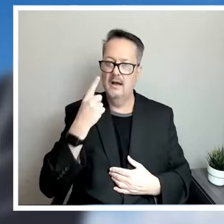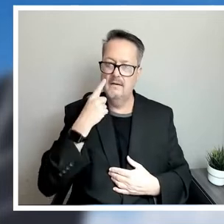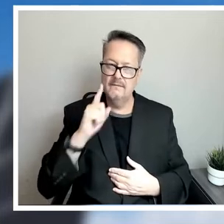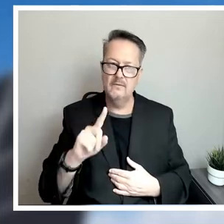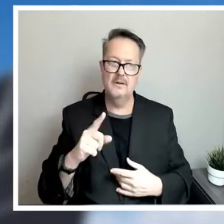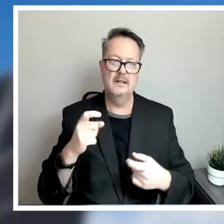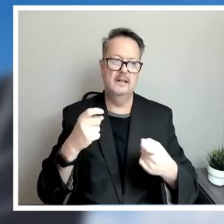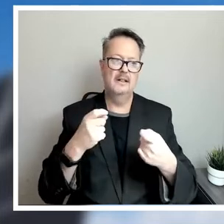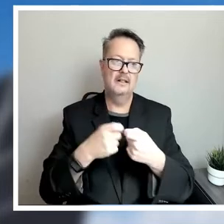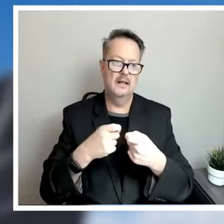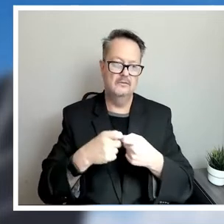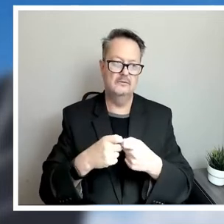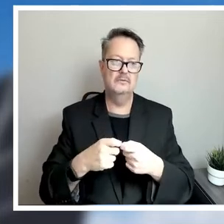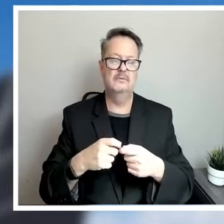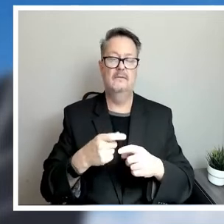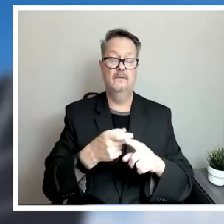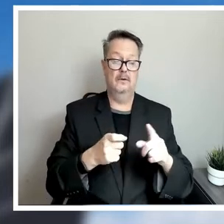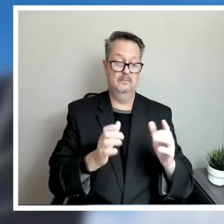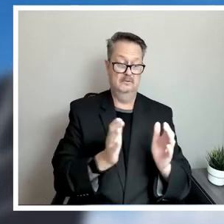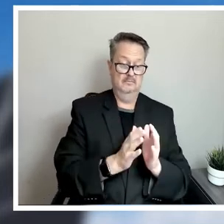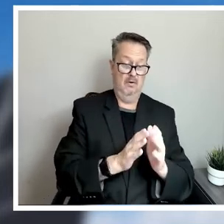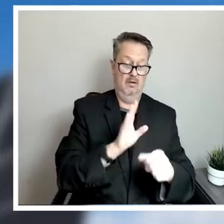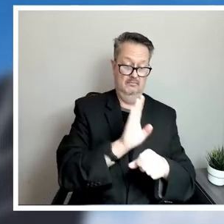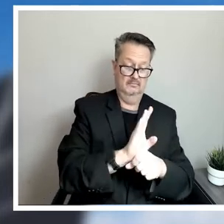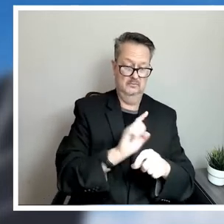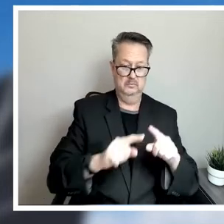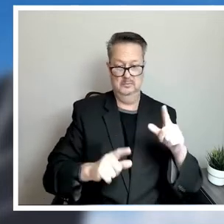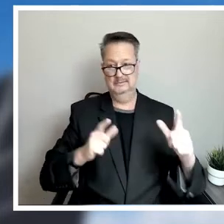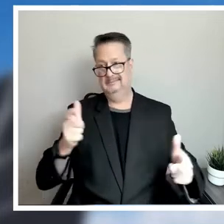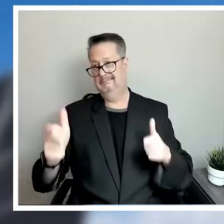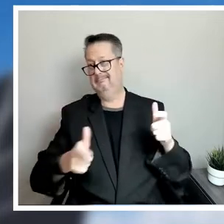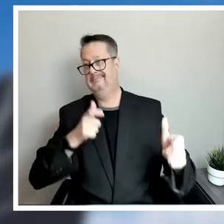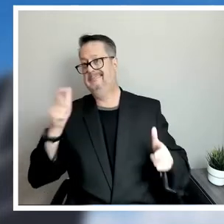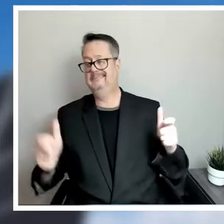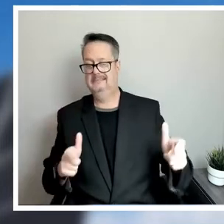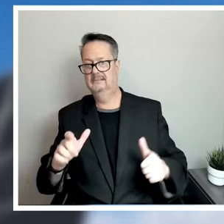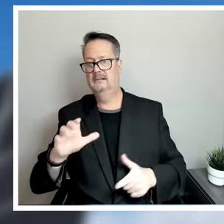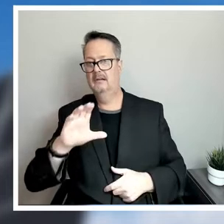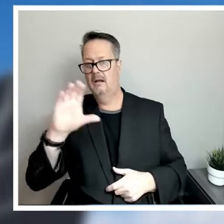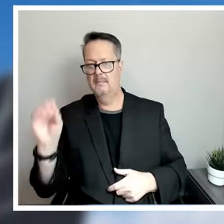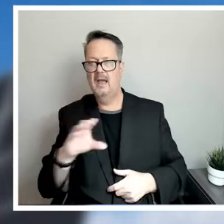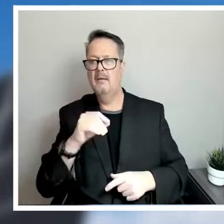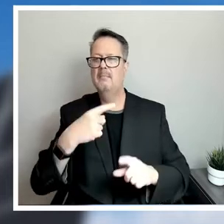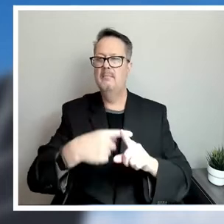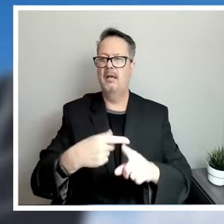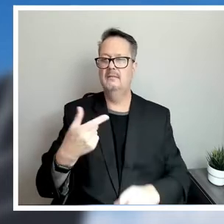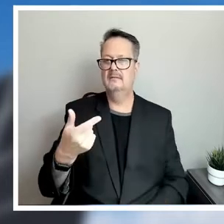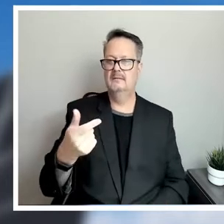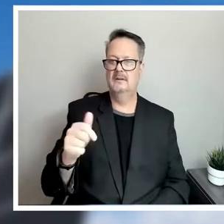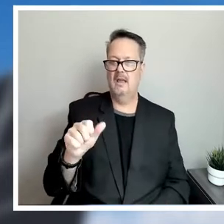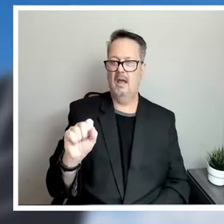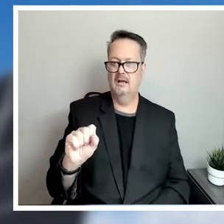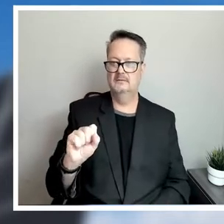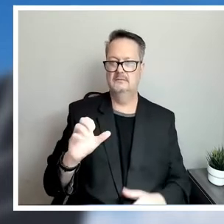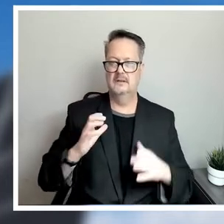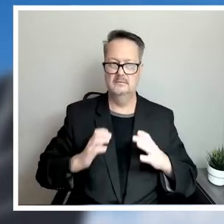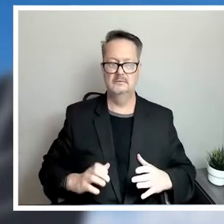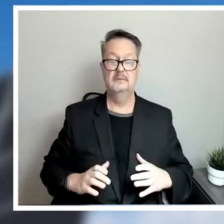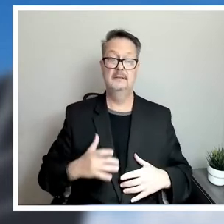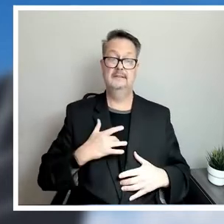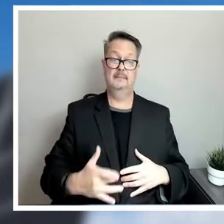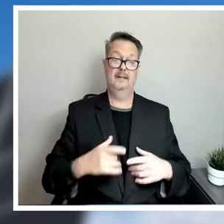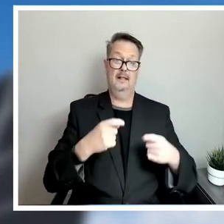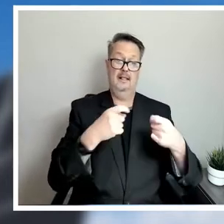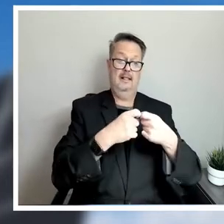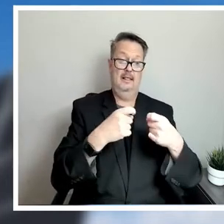commercial, all the way to super large, and then our gas customers as well. So you can see that, generally speaking, the electric customers have a,